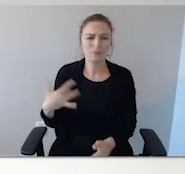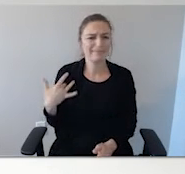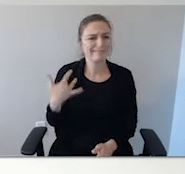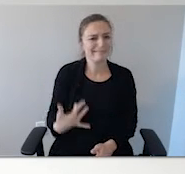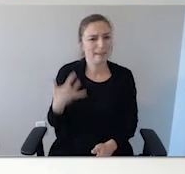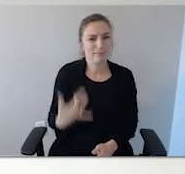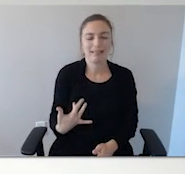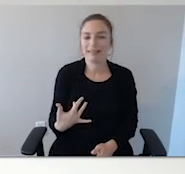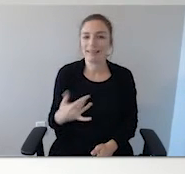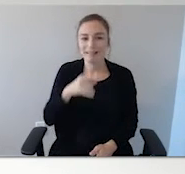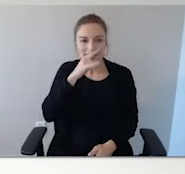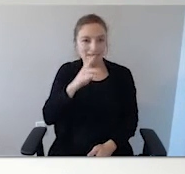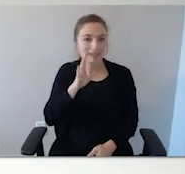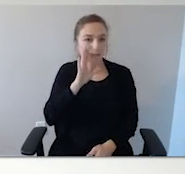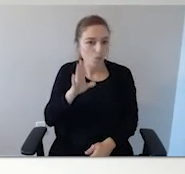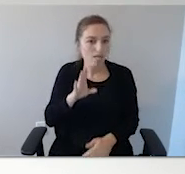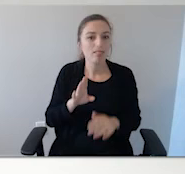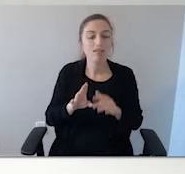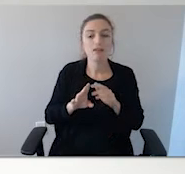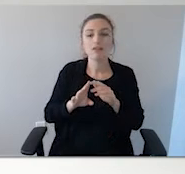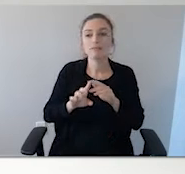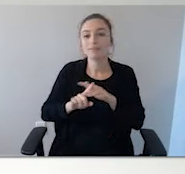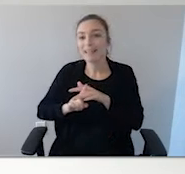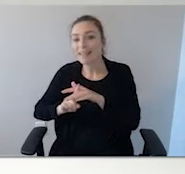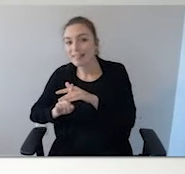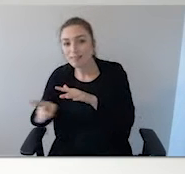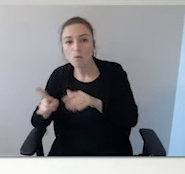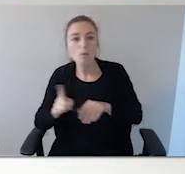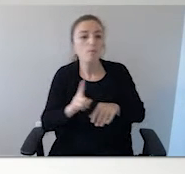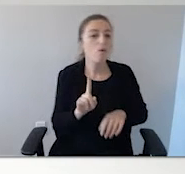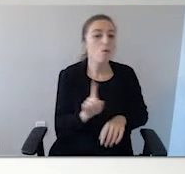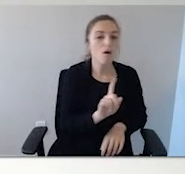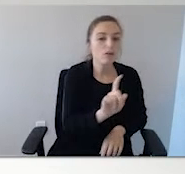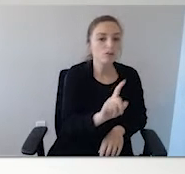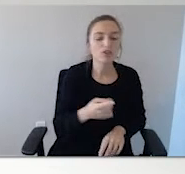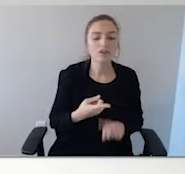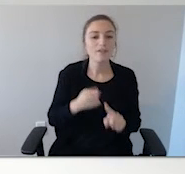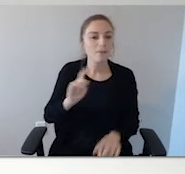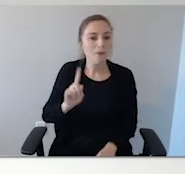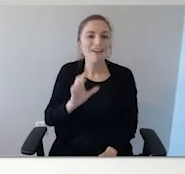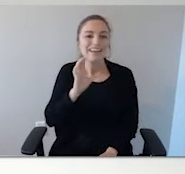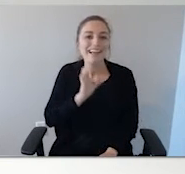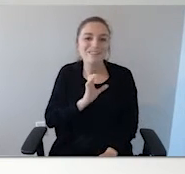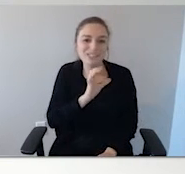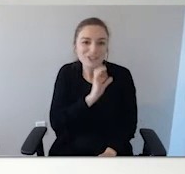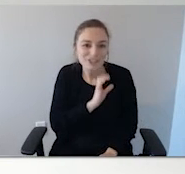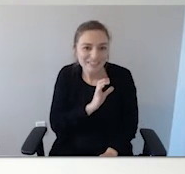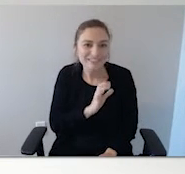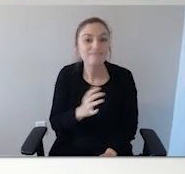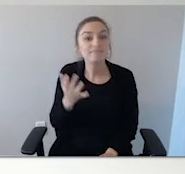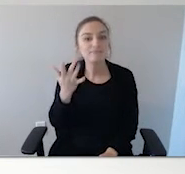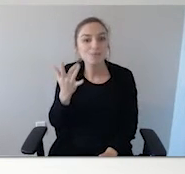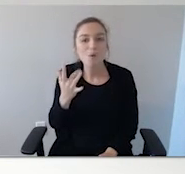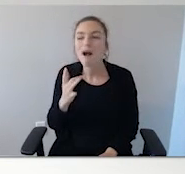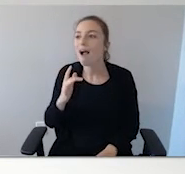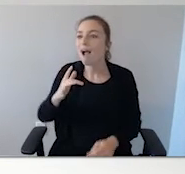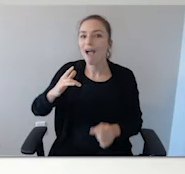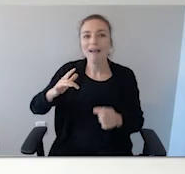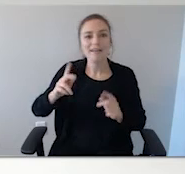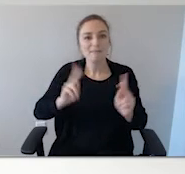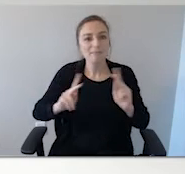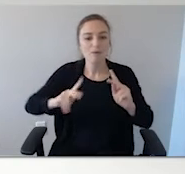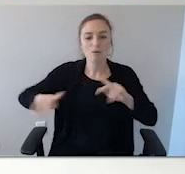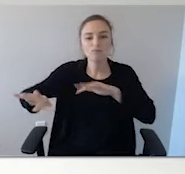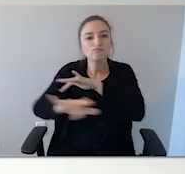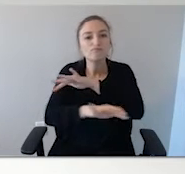biggest place that kids will wander or elope, most likely elope from, is the cafeteria. Lots of smells from the foods